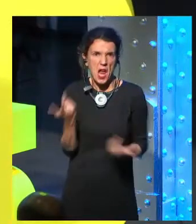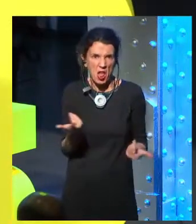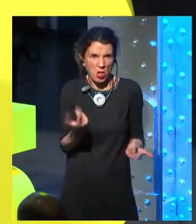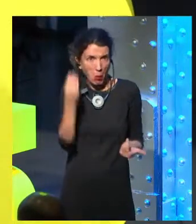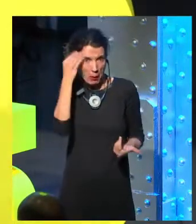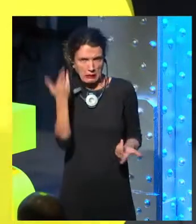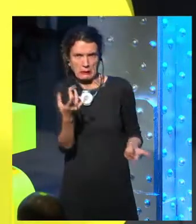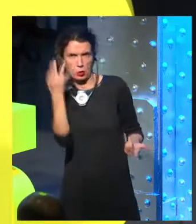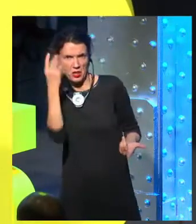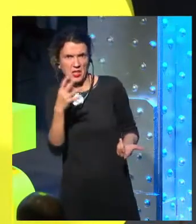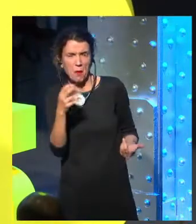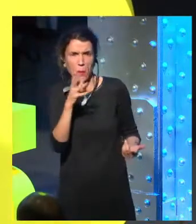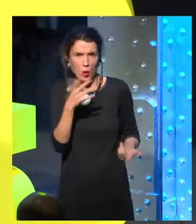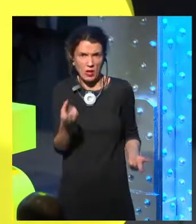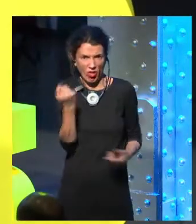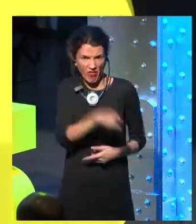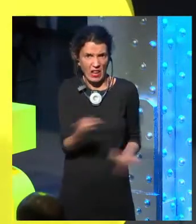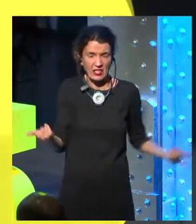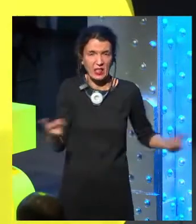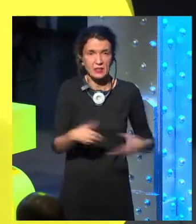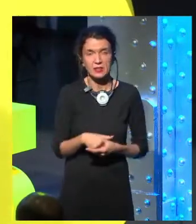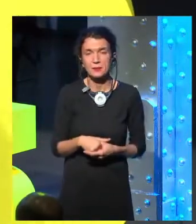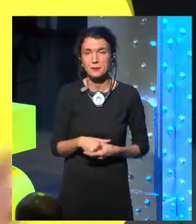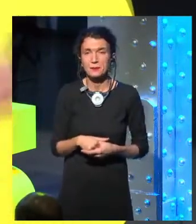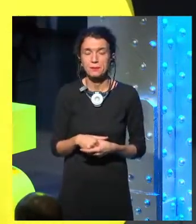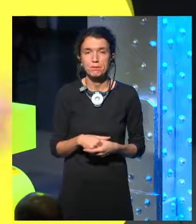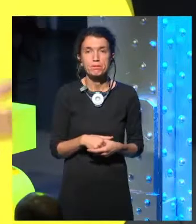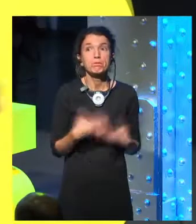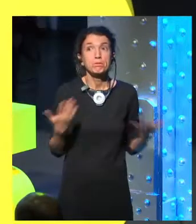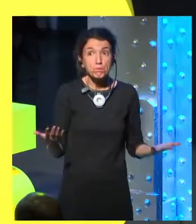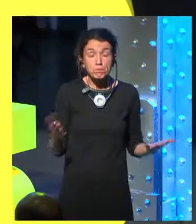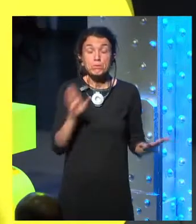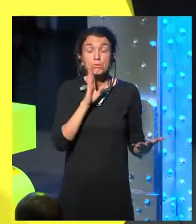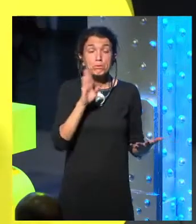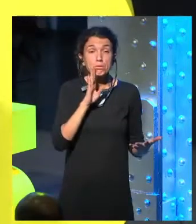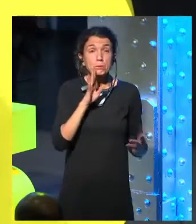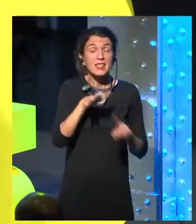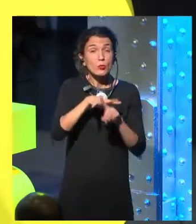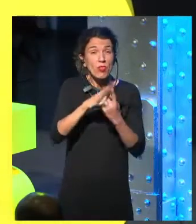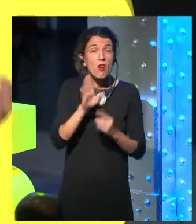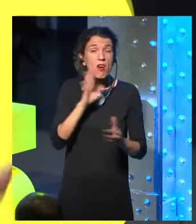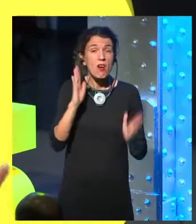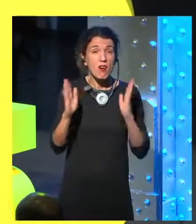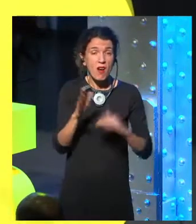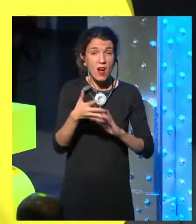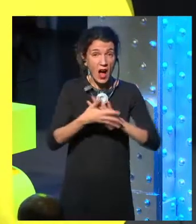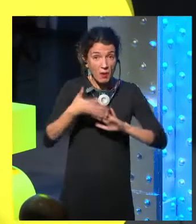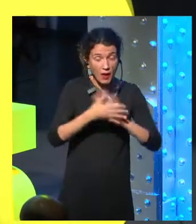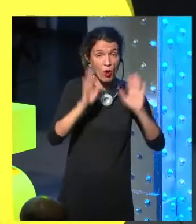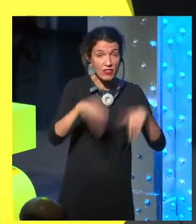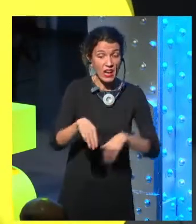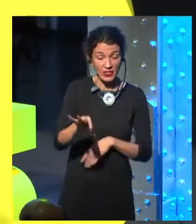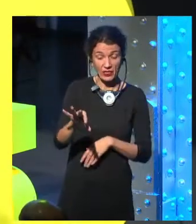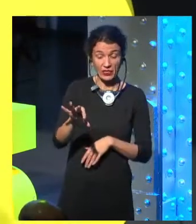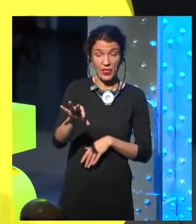connection, and they would say, well, how afraid they were, nobody will understand it. And about this scenario,